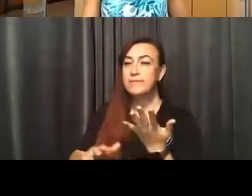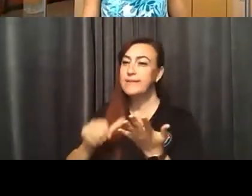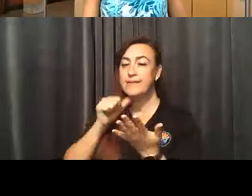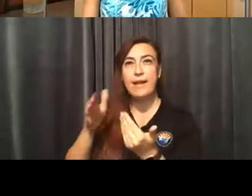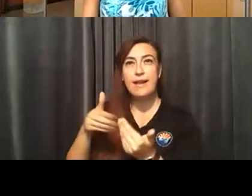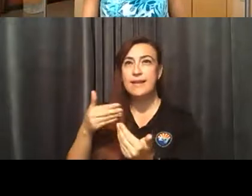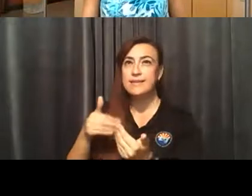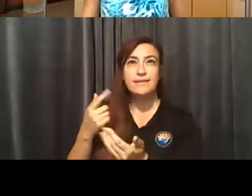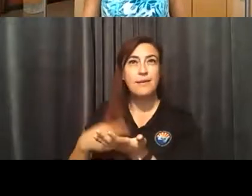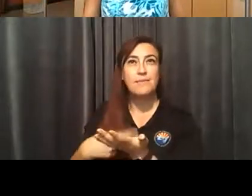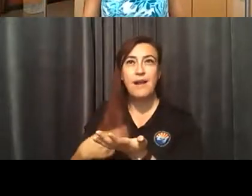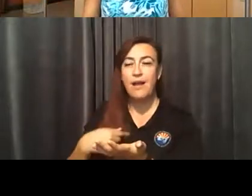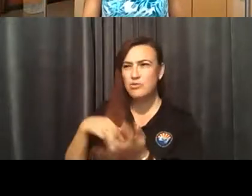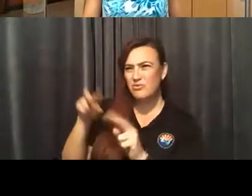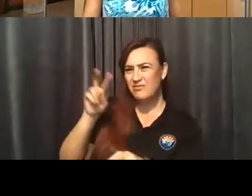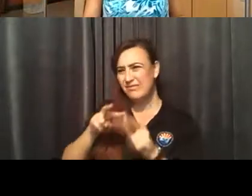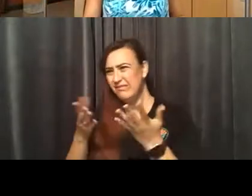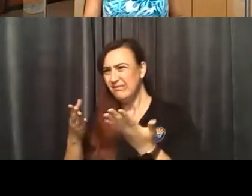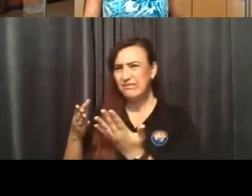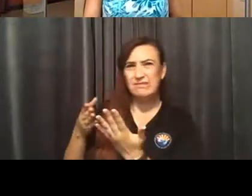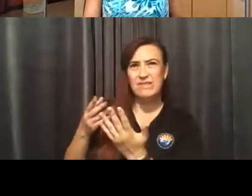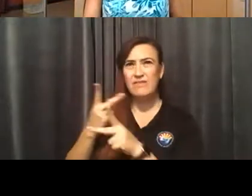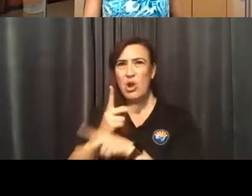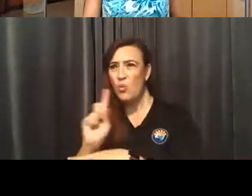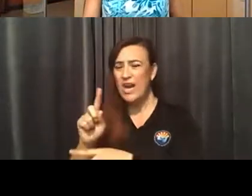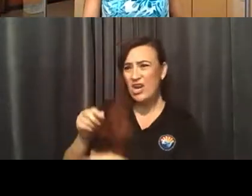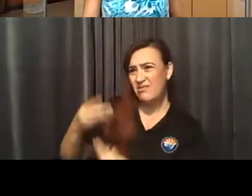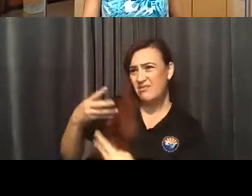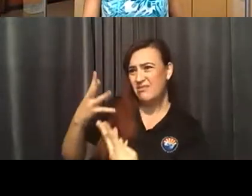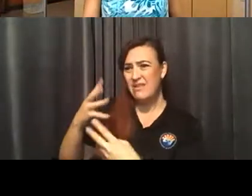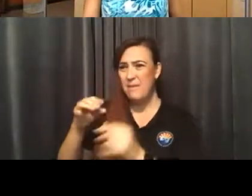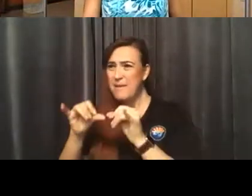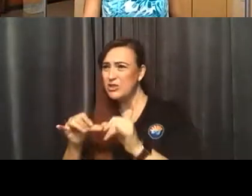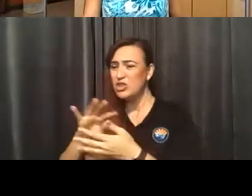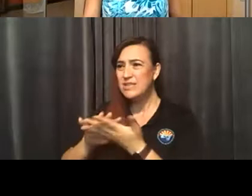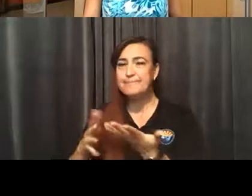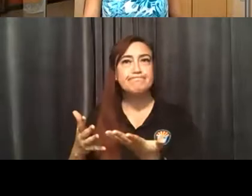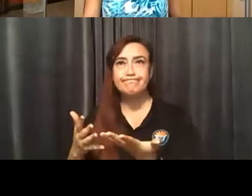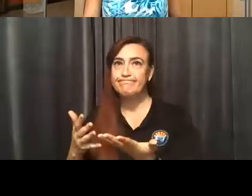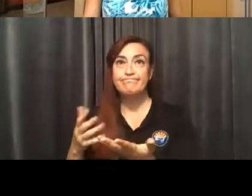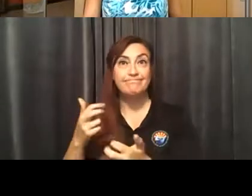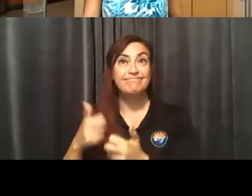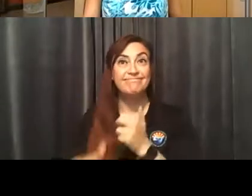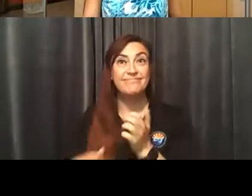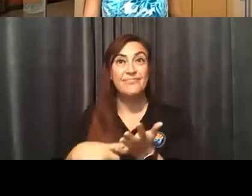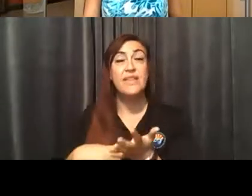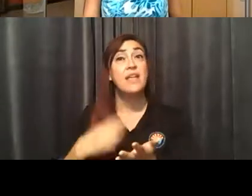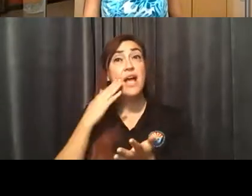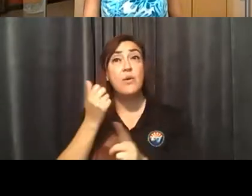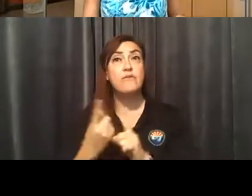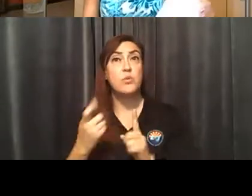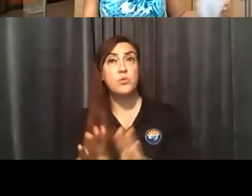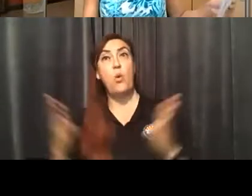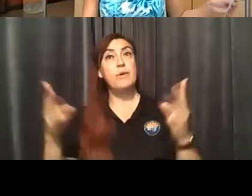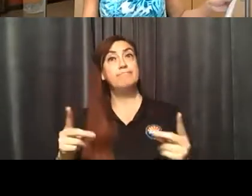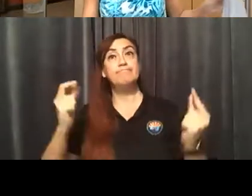to navigate or to understand the different metrics. And I know everyone wants to open as soon as possible. Like you say,